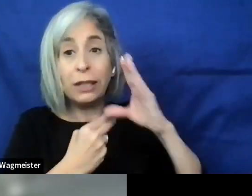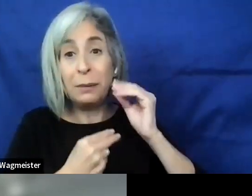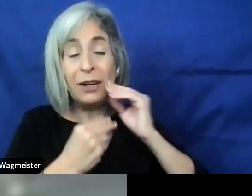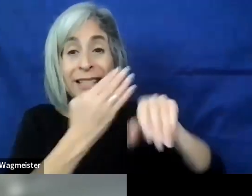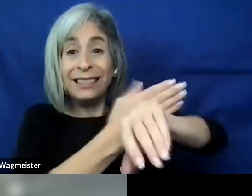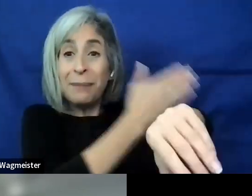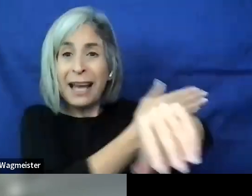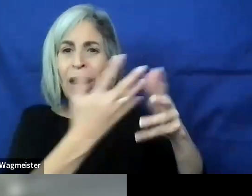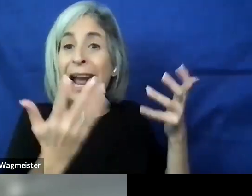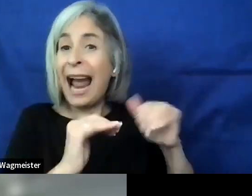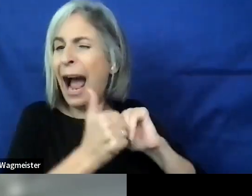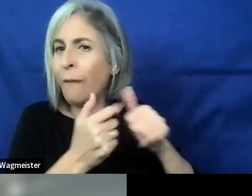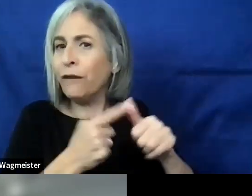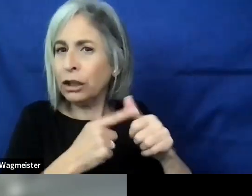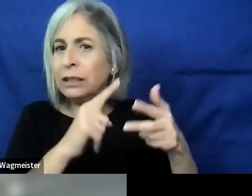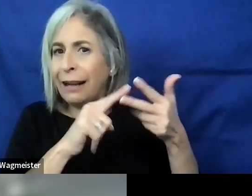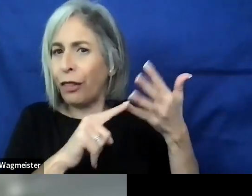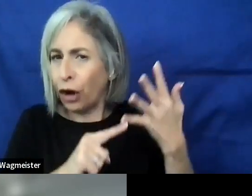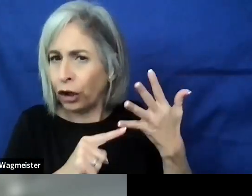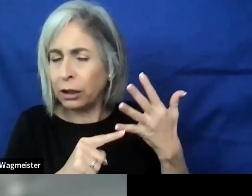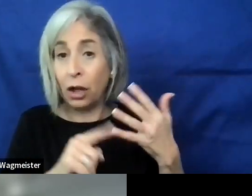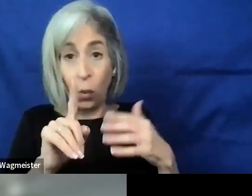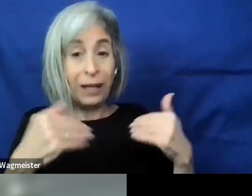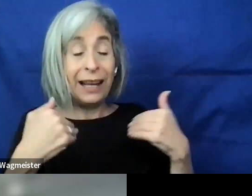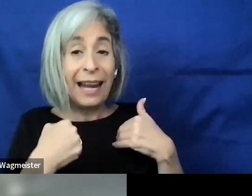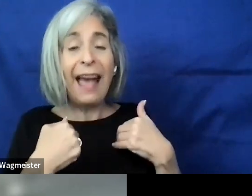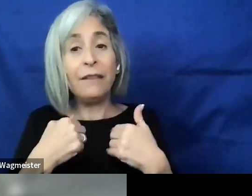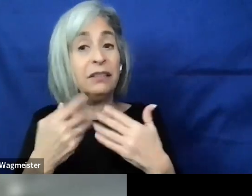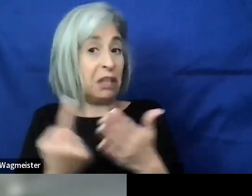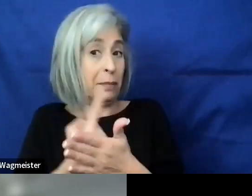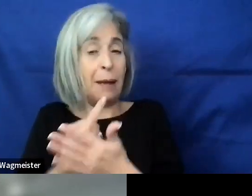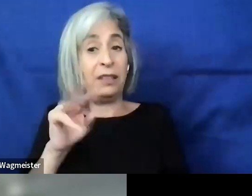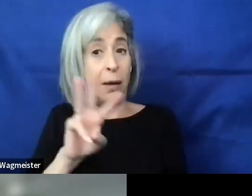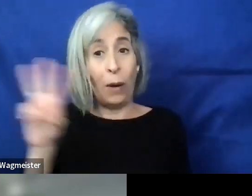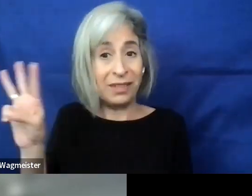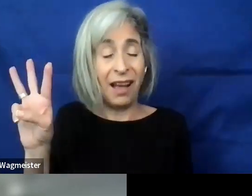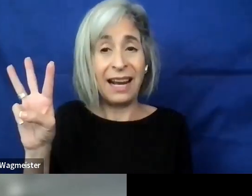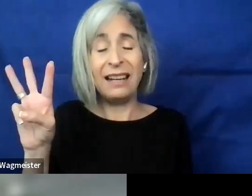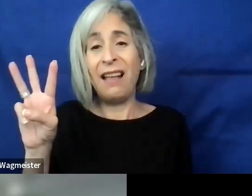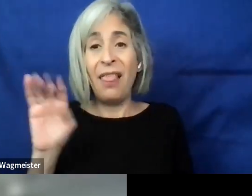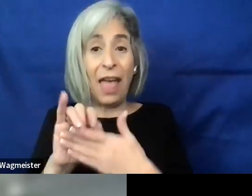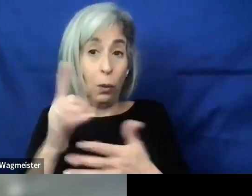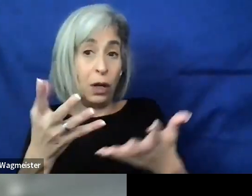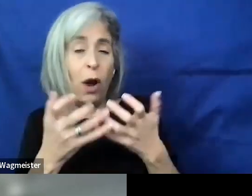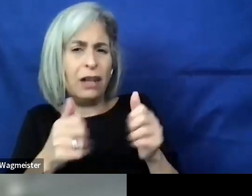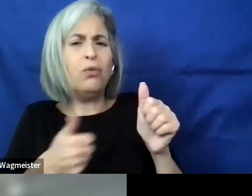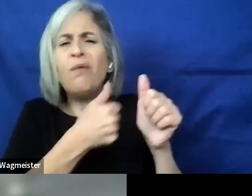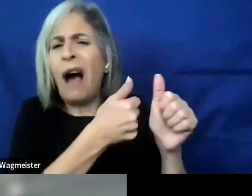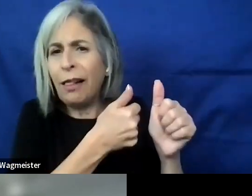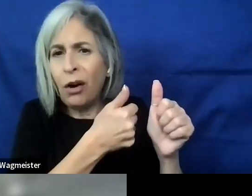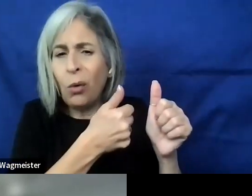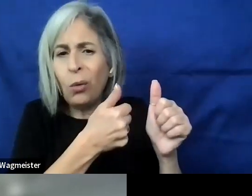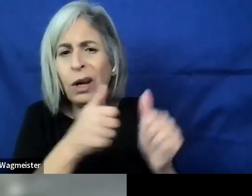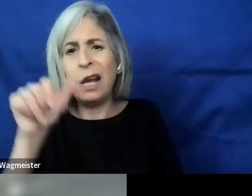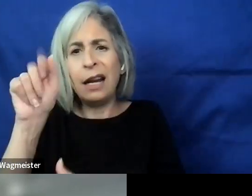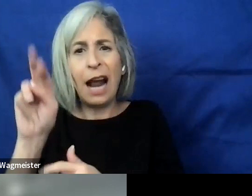The second part is that a lot of times we can have a site that we say, Well, we want to follow an ARIA